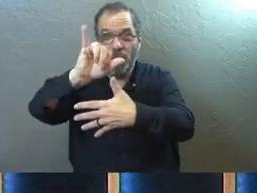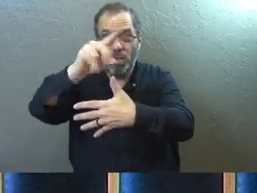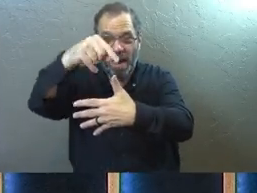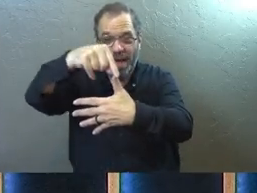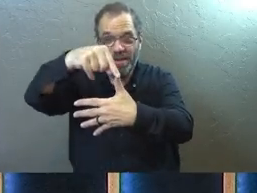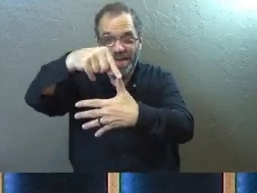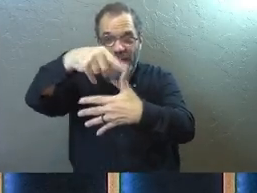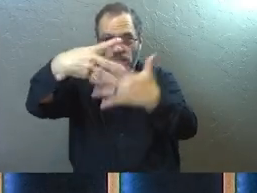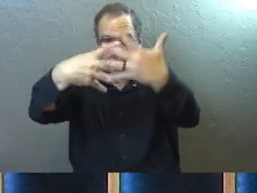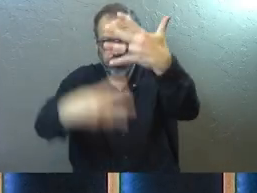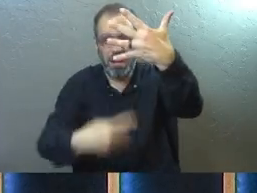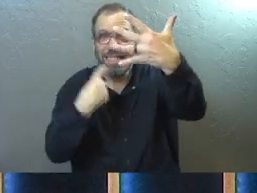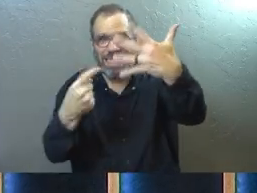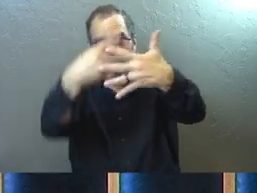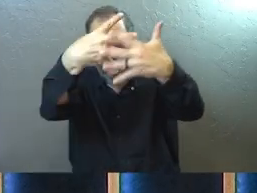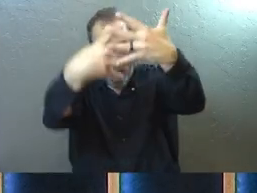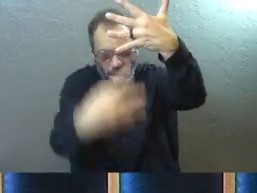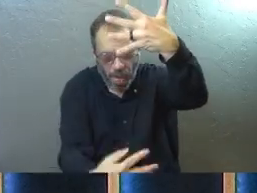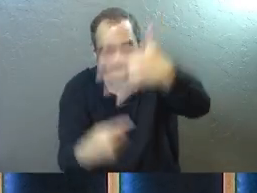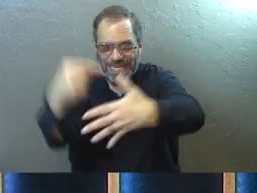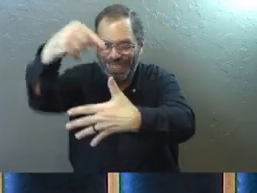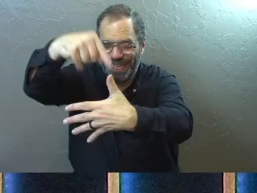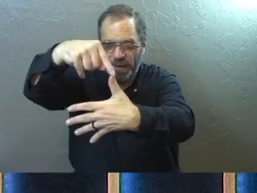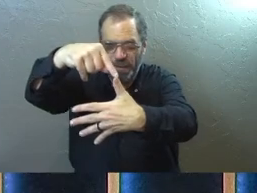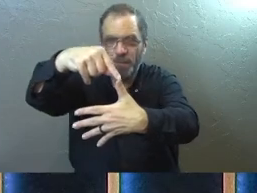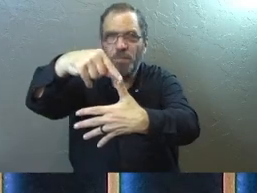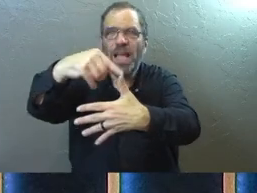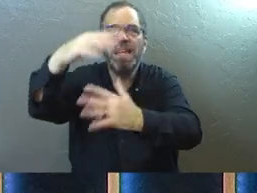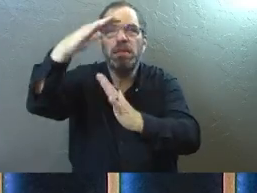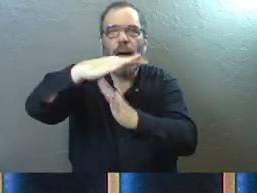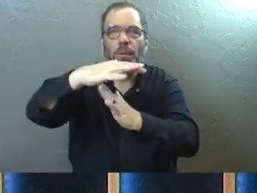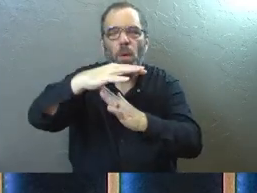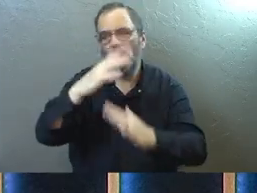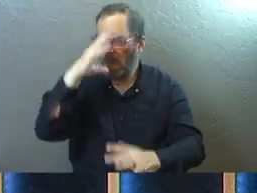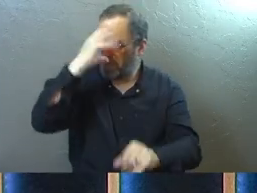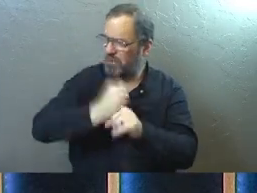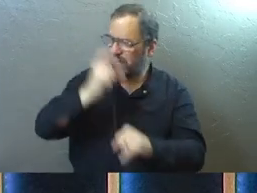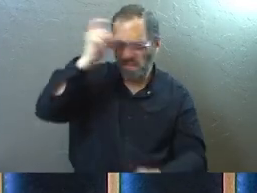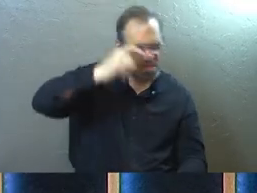It's the mother of all sin, or I trust my own wisdom.